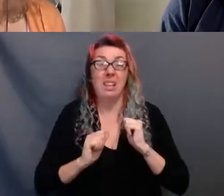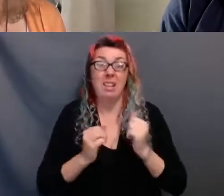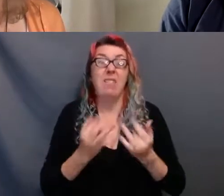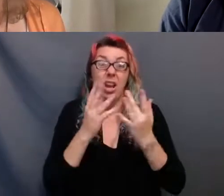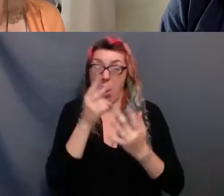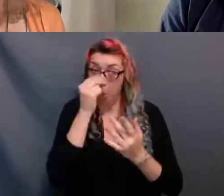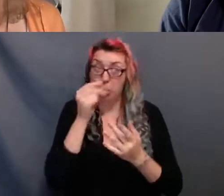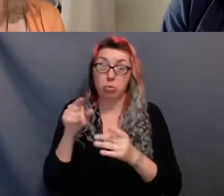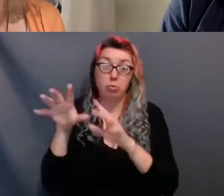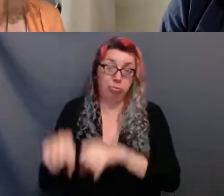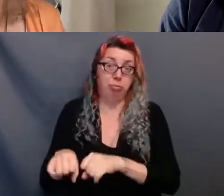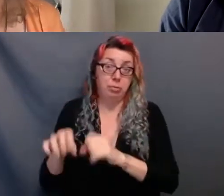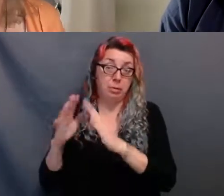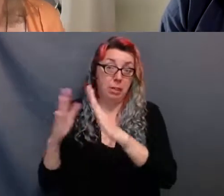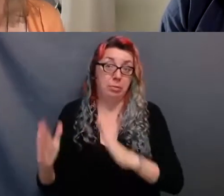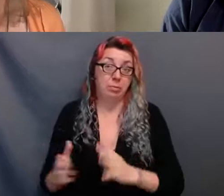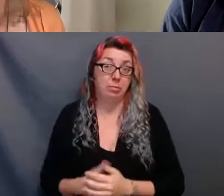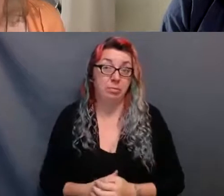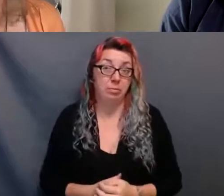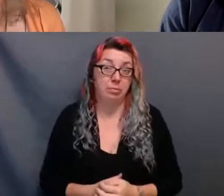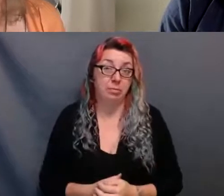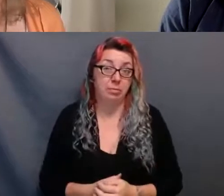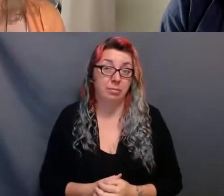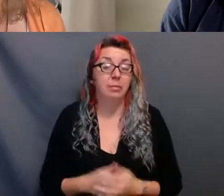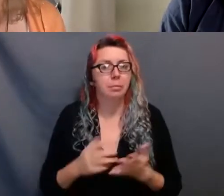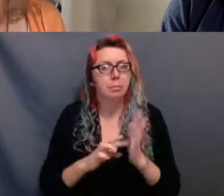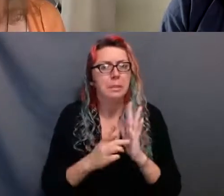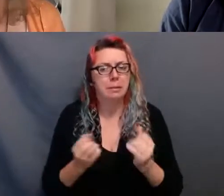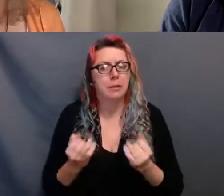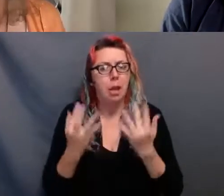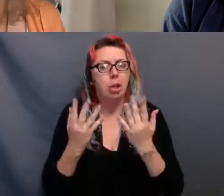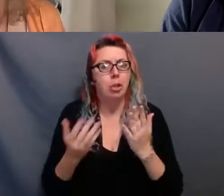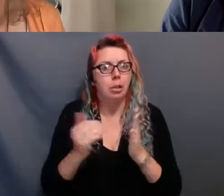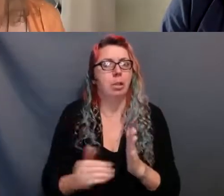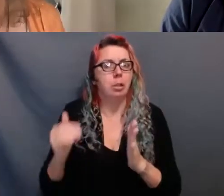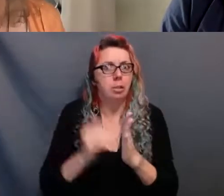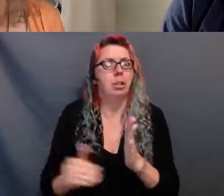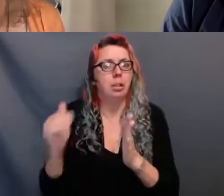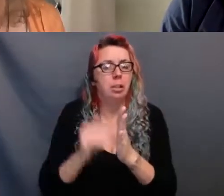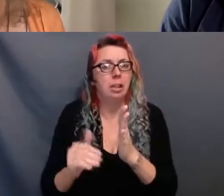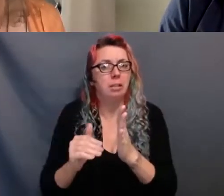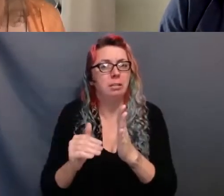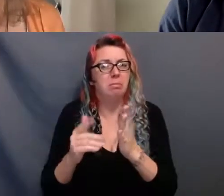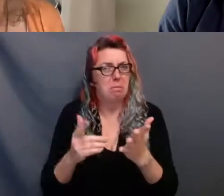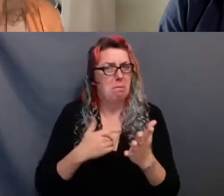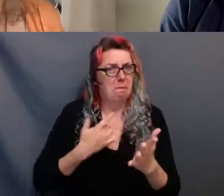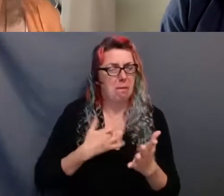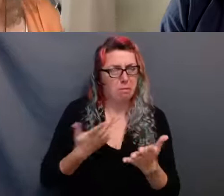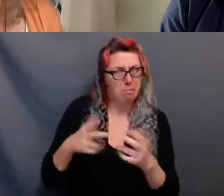of disastrous fires, with the frequency of disastrous fires, the railroad might approach the summer season more cautiously.